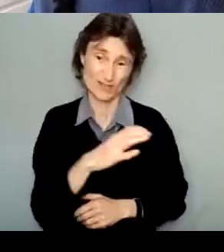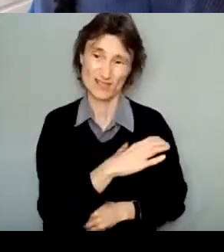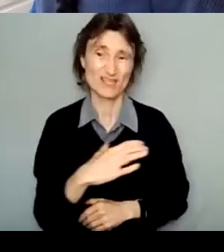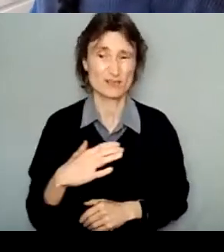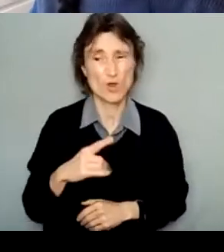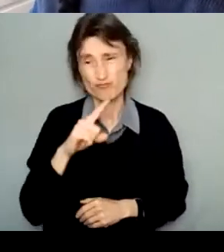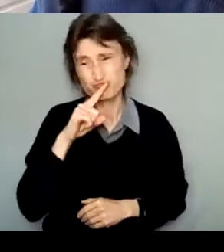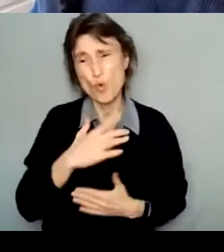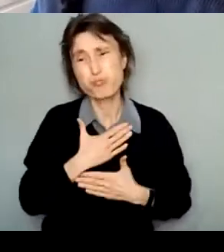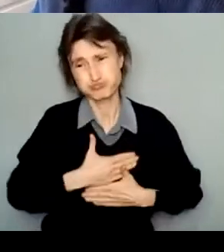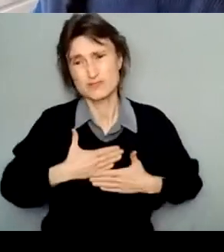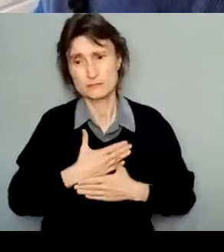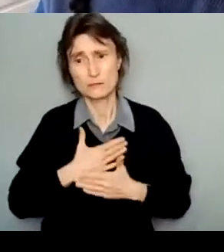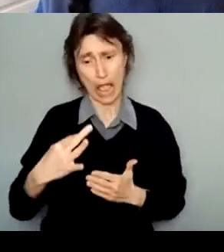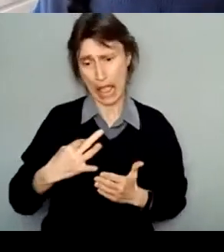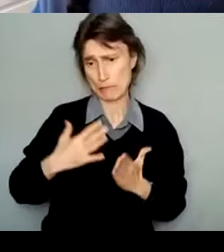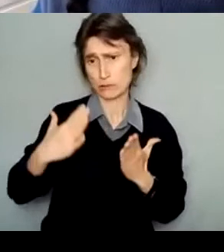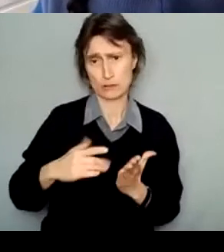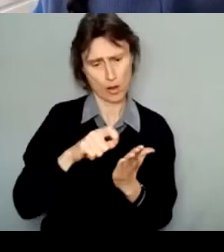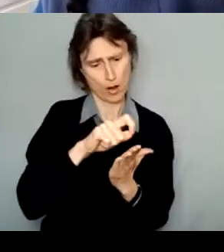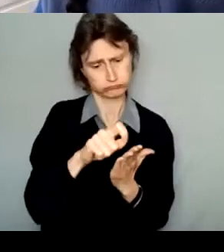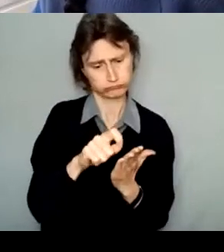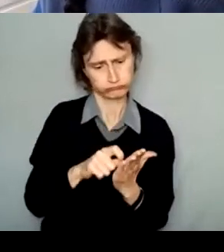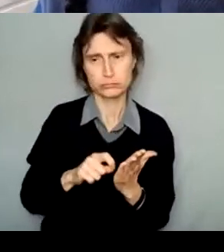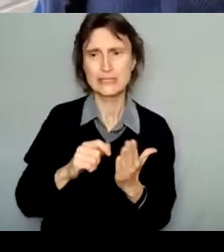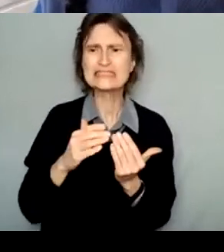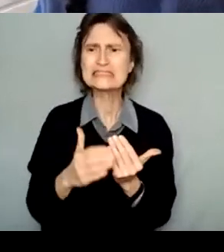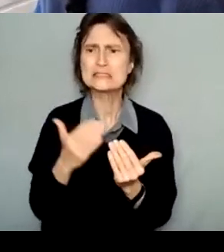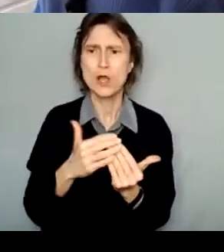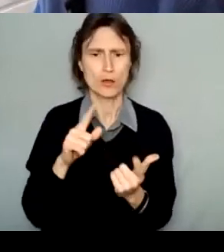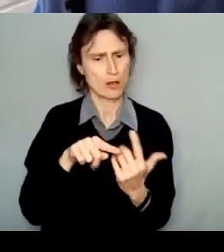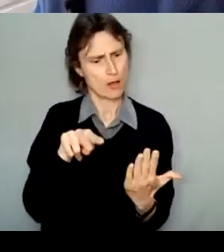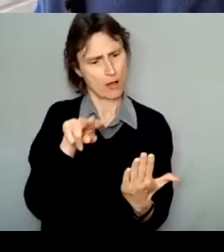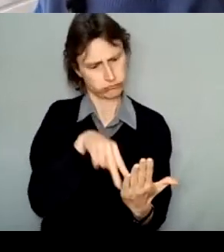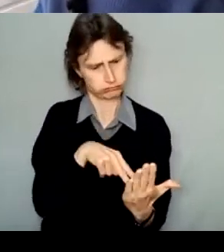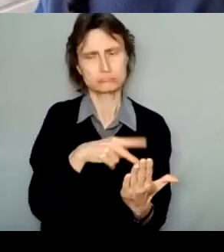application that they don't have to work hard to understand or connect the dots.